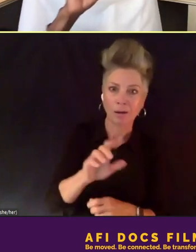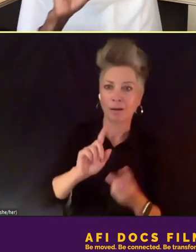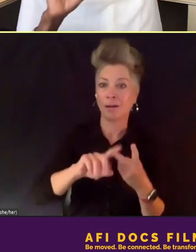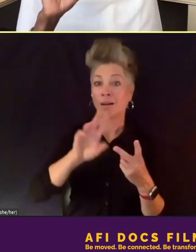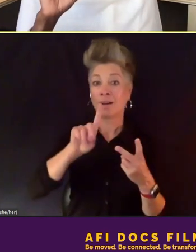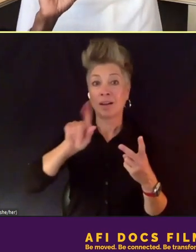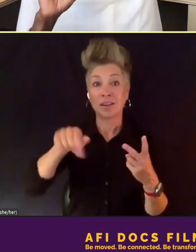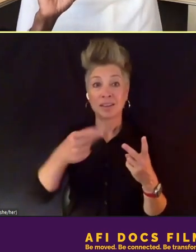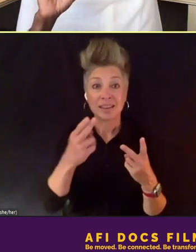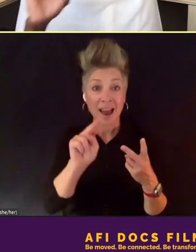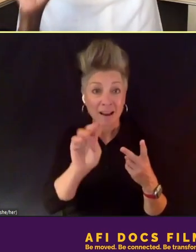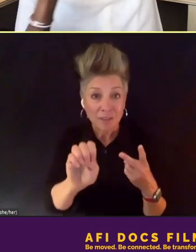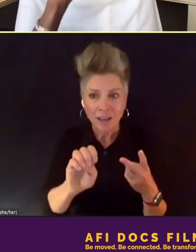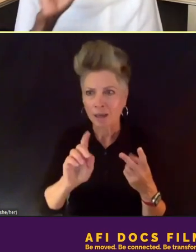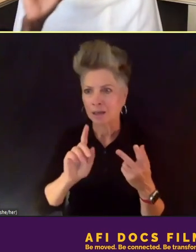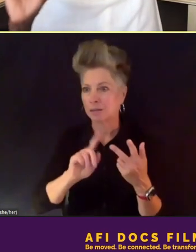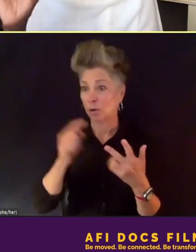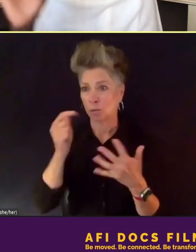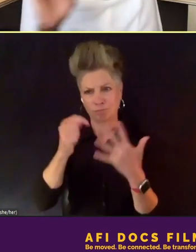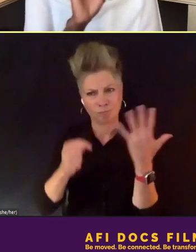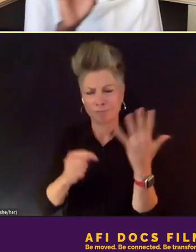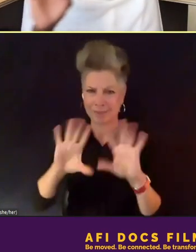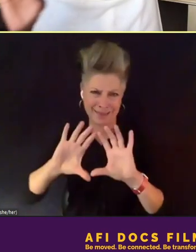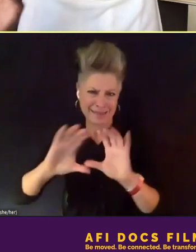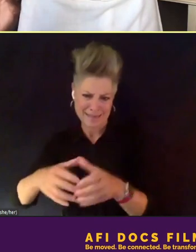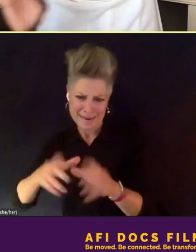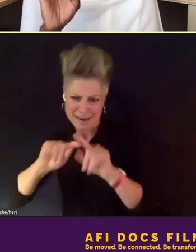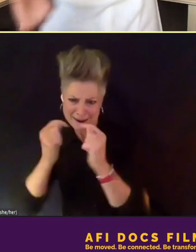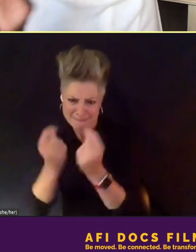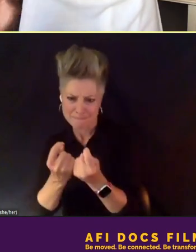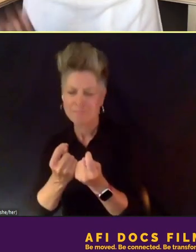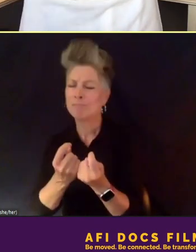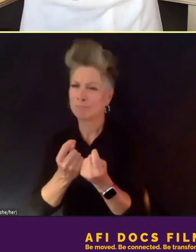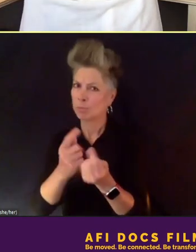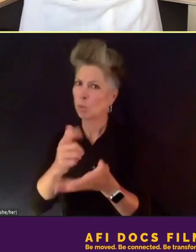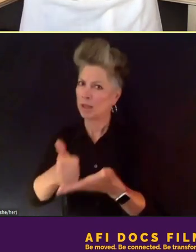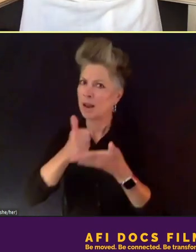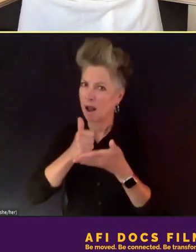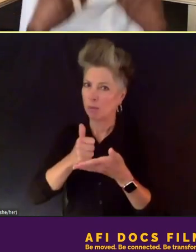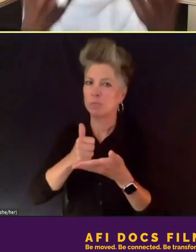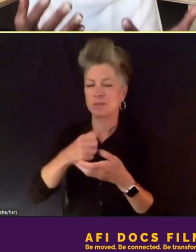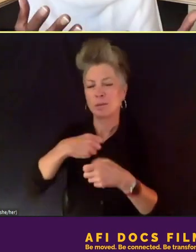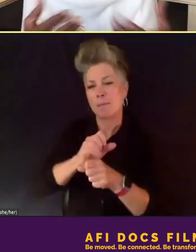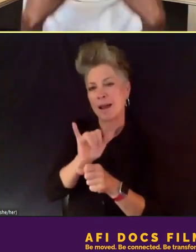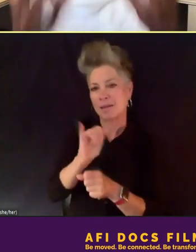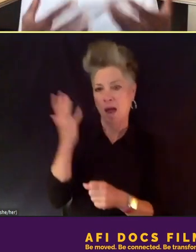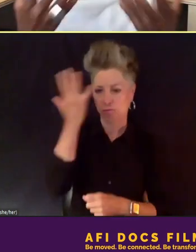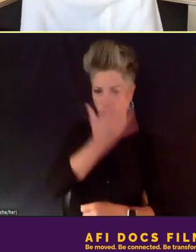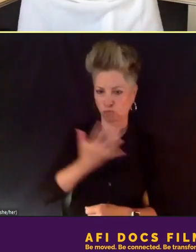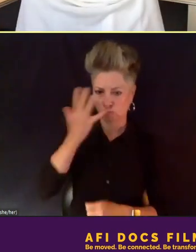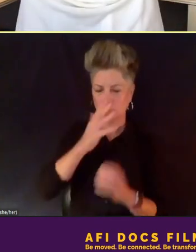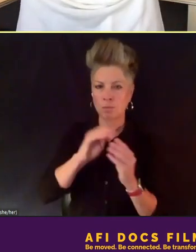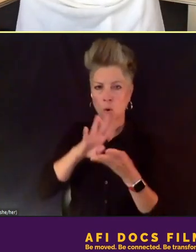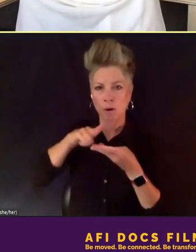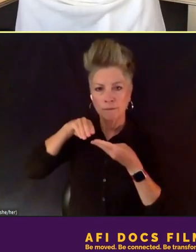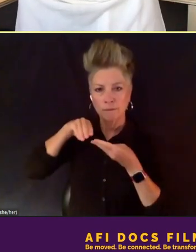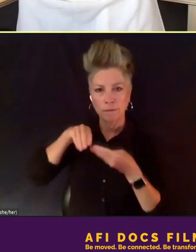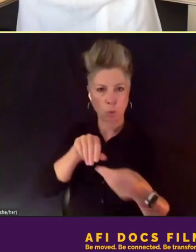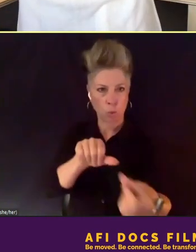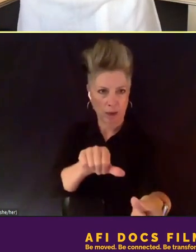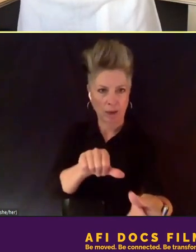ensure that that became, that was a fluid sort of, fluid sort of delivery.